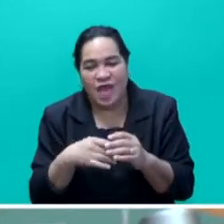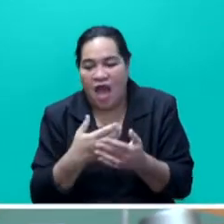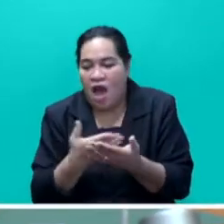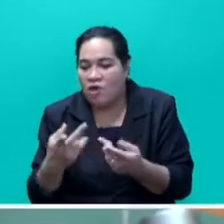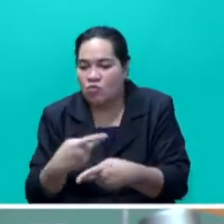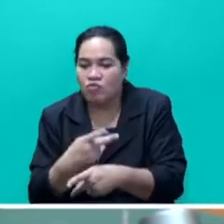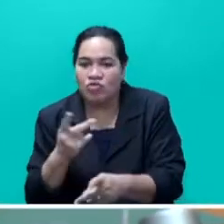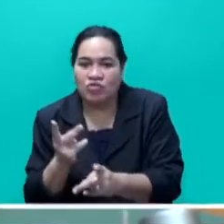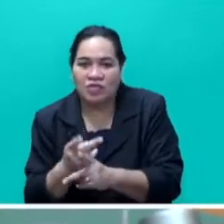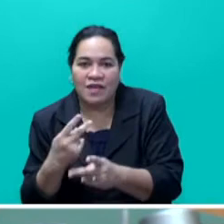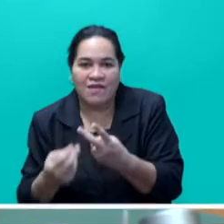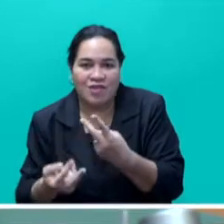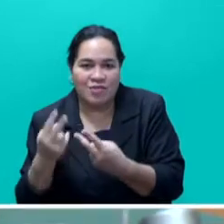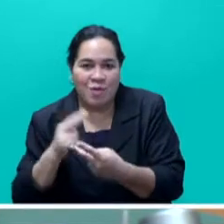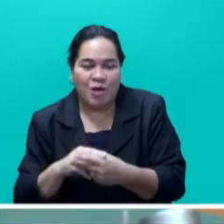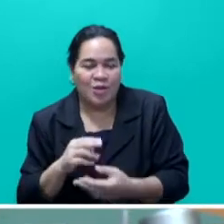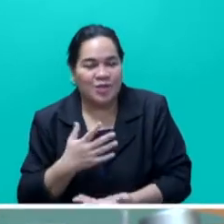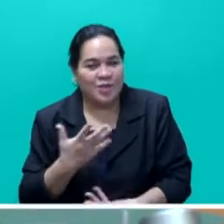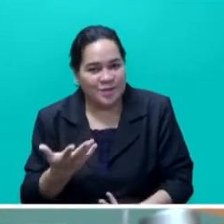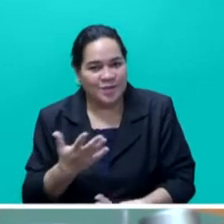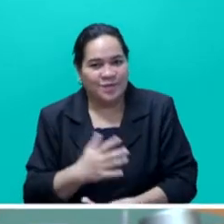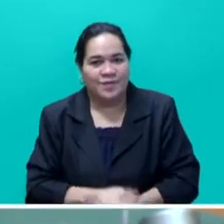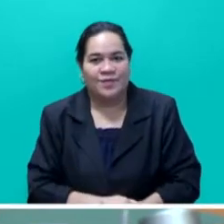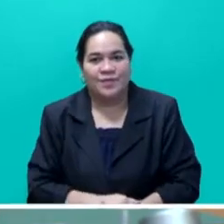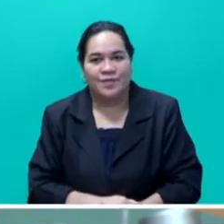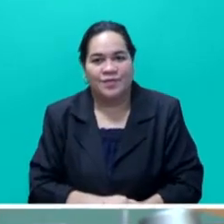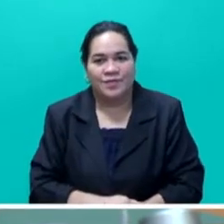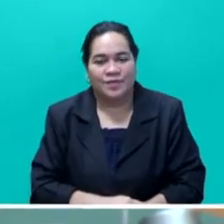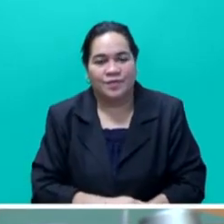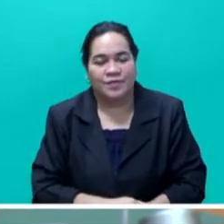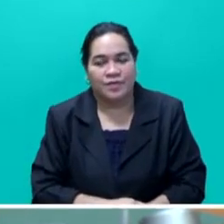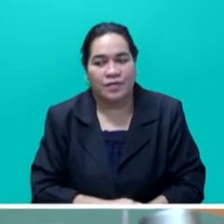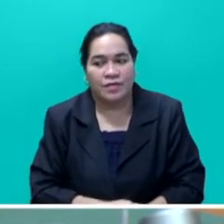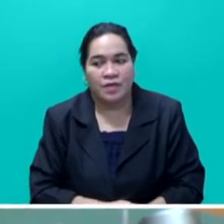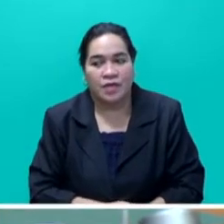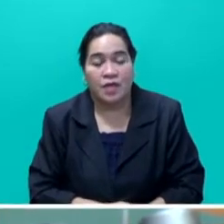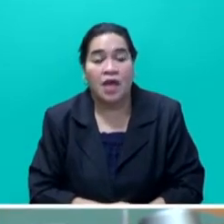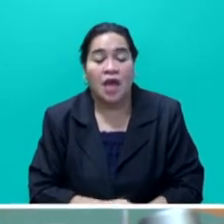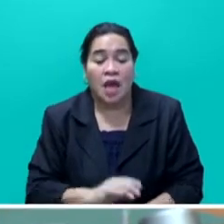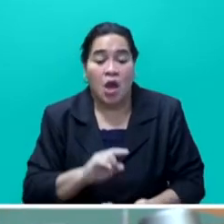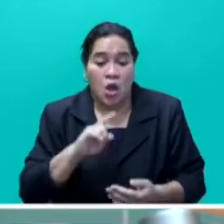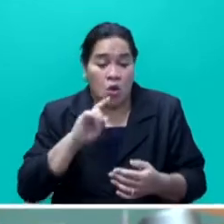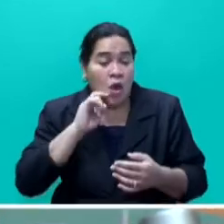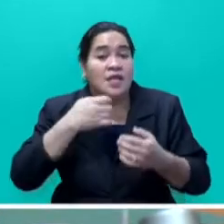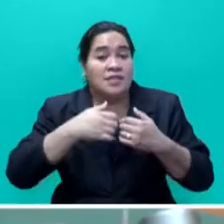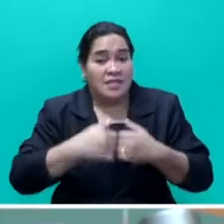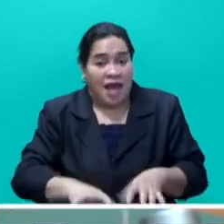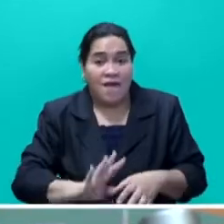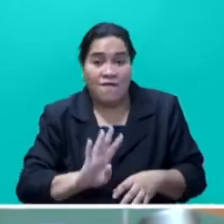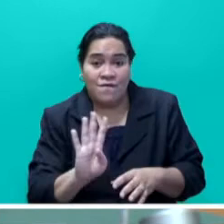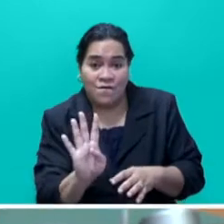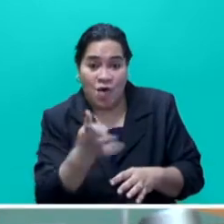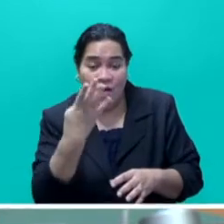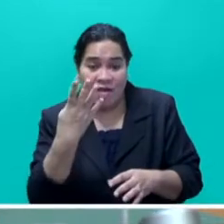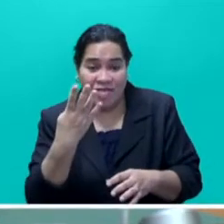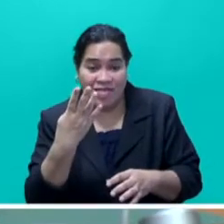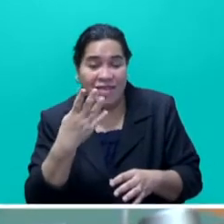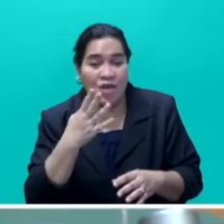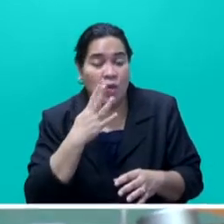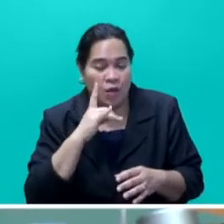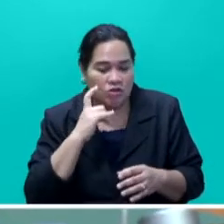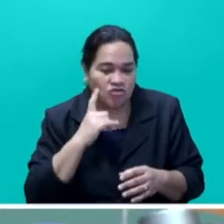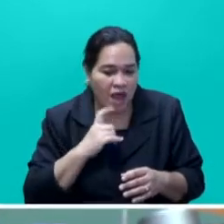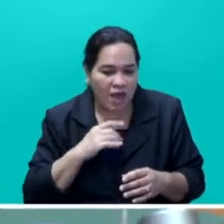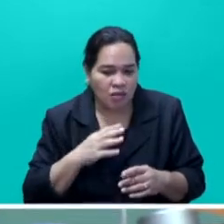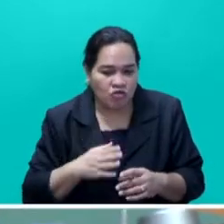Speaker Sayer. Mr Speaker Sayer, we now will begin the fourth phase of the farm support package, which aims to boost